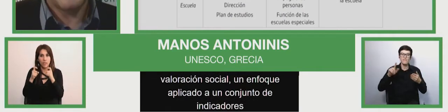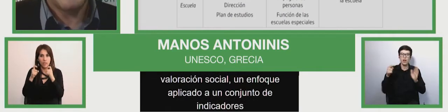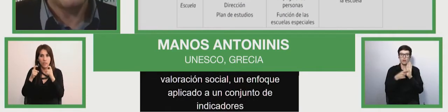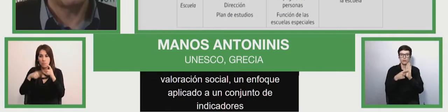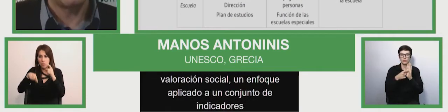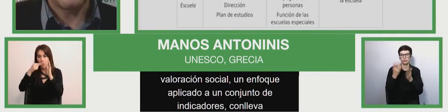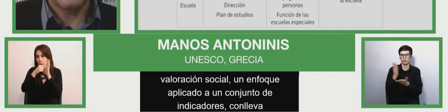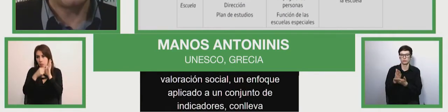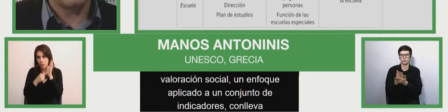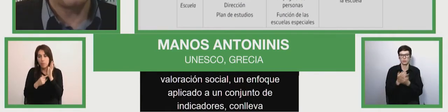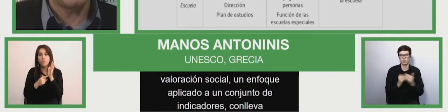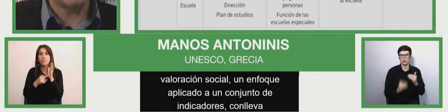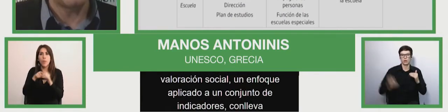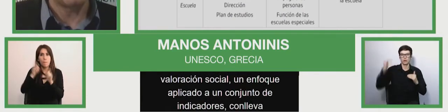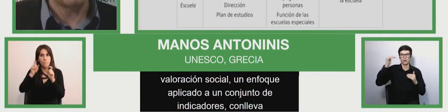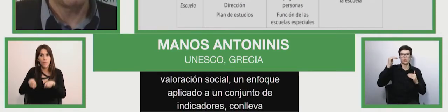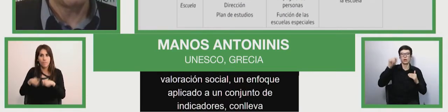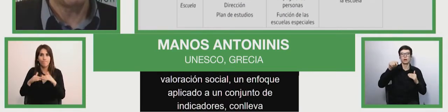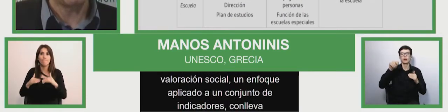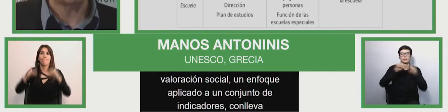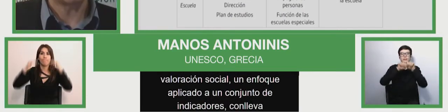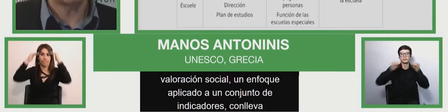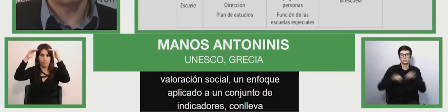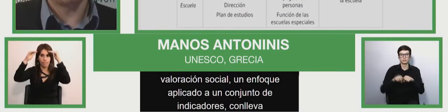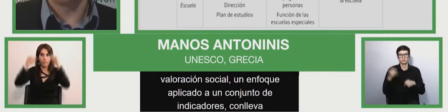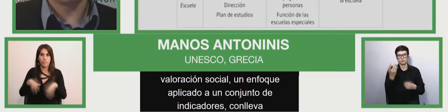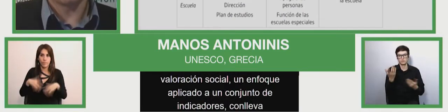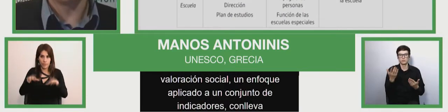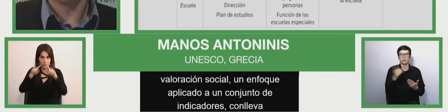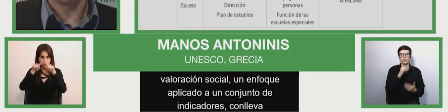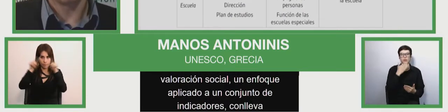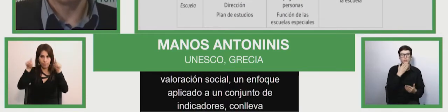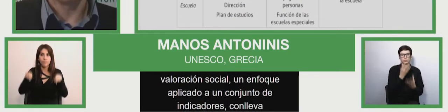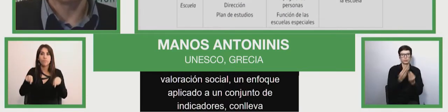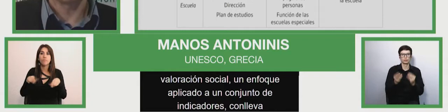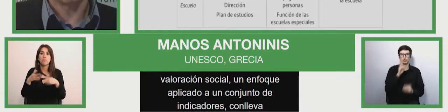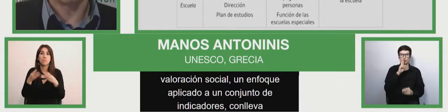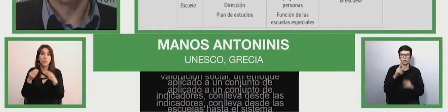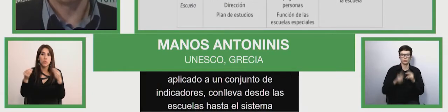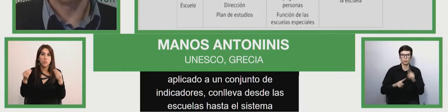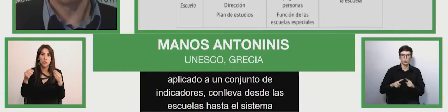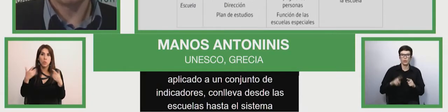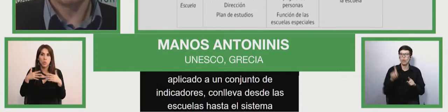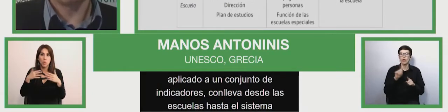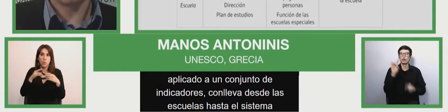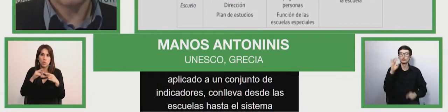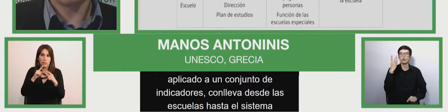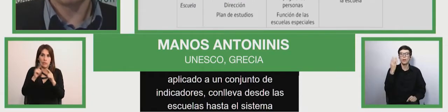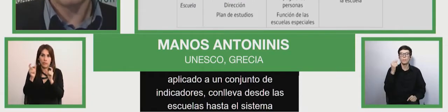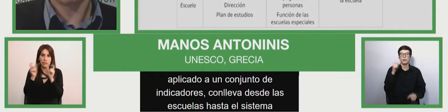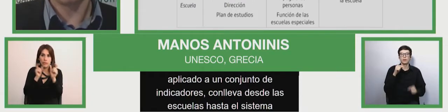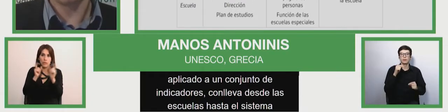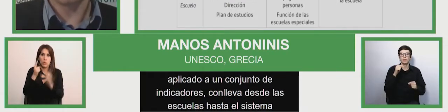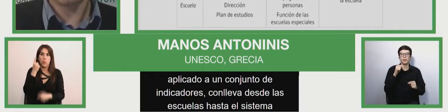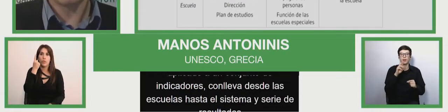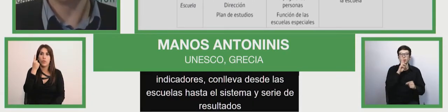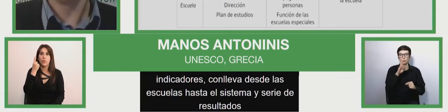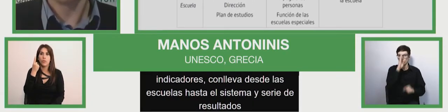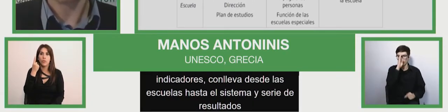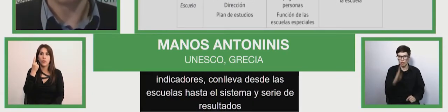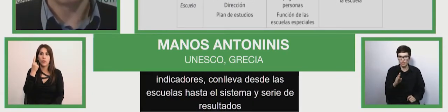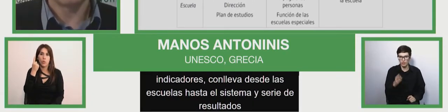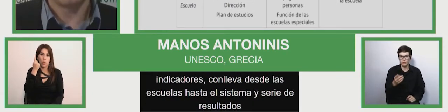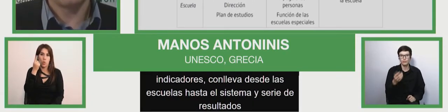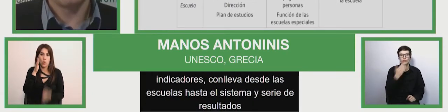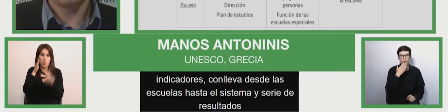to the system and several different results, not only on products and direct products, but also on given certain